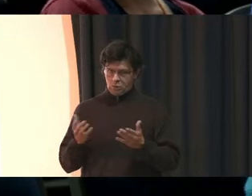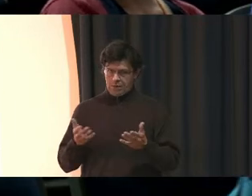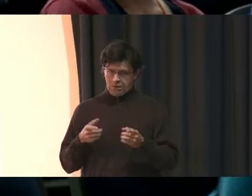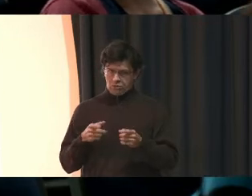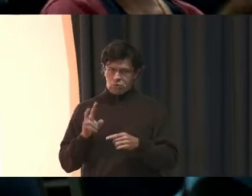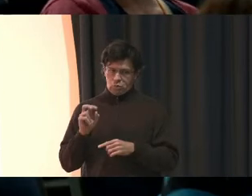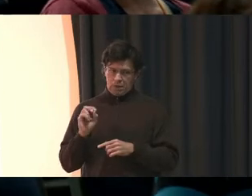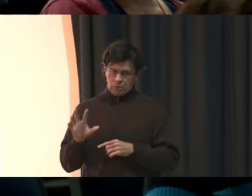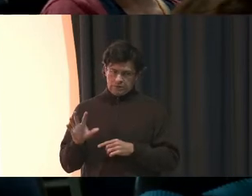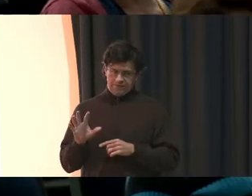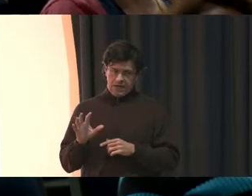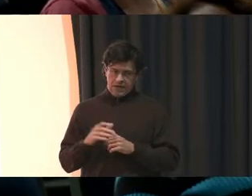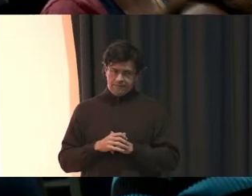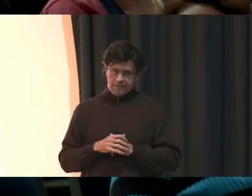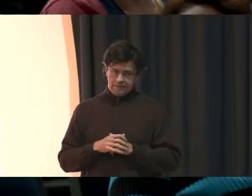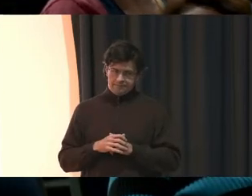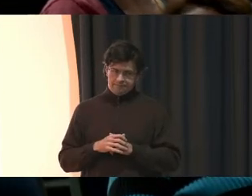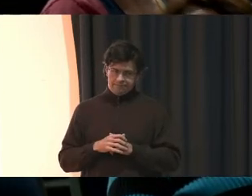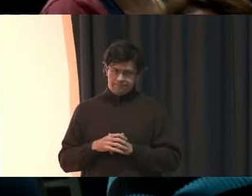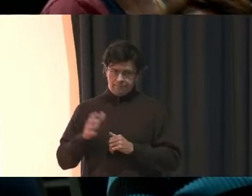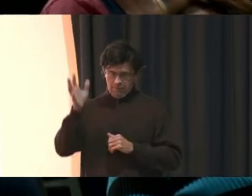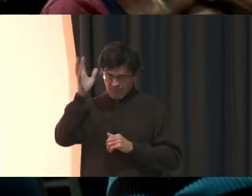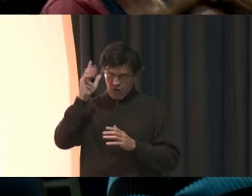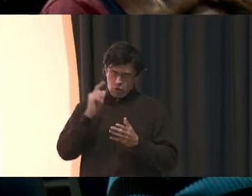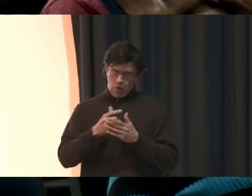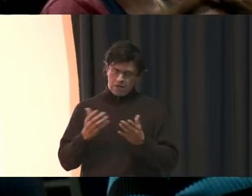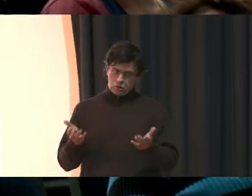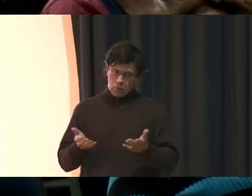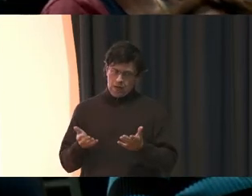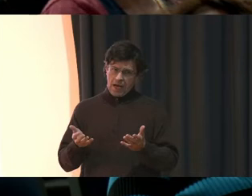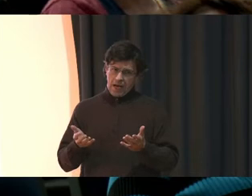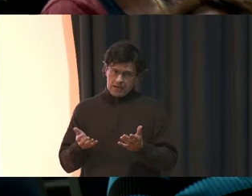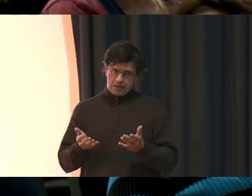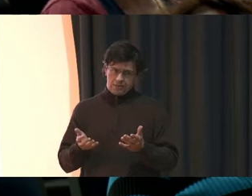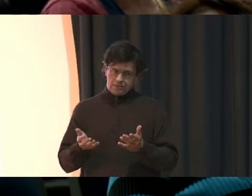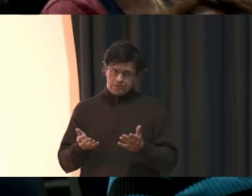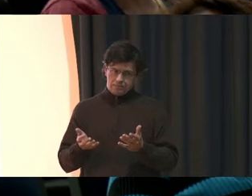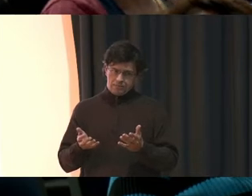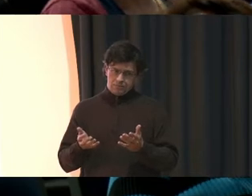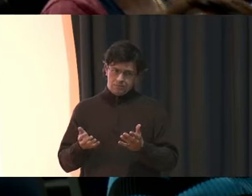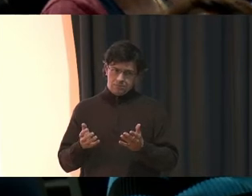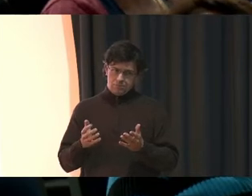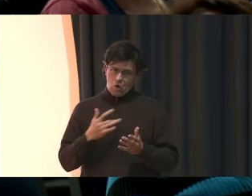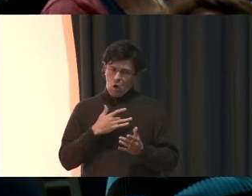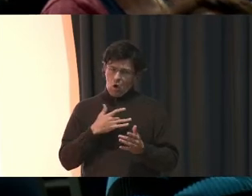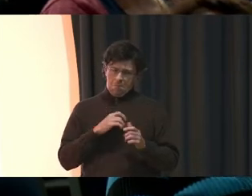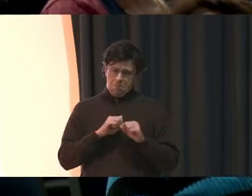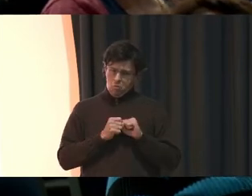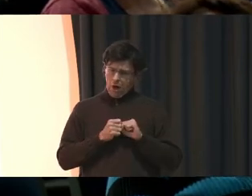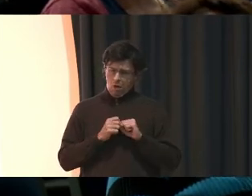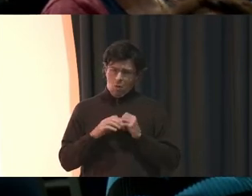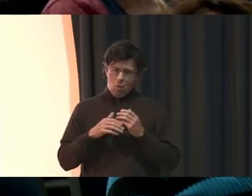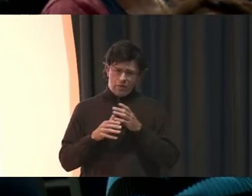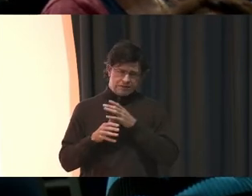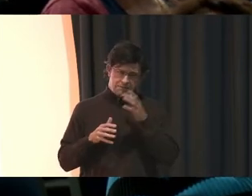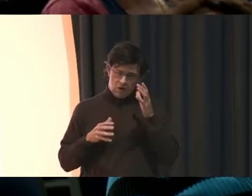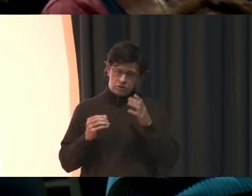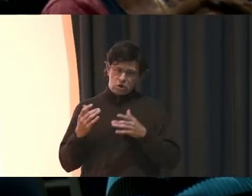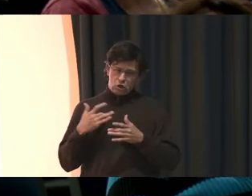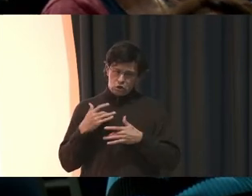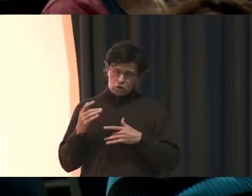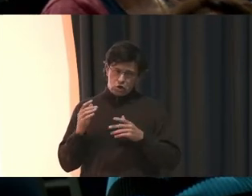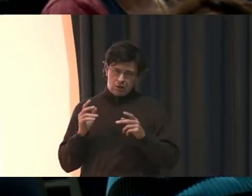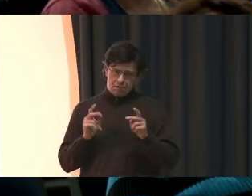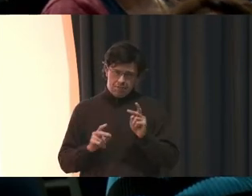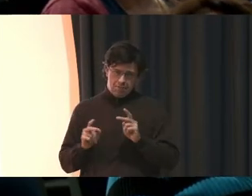2005. My dad graduated here before me. And it's heartbreaking that these parents and concerned people of the community speak